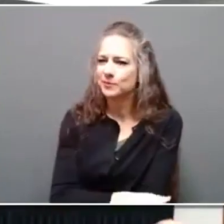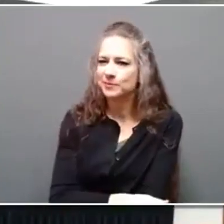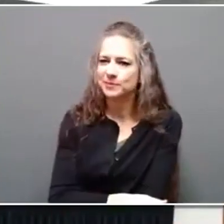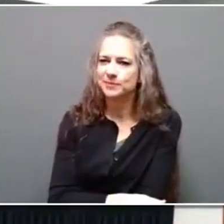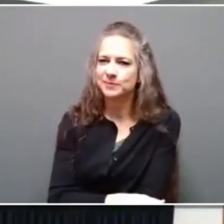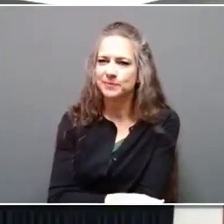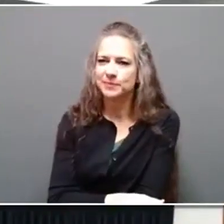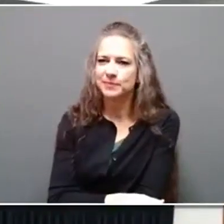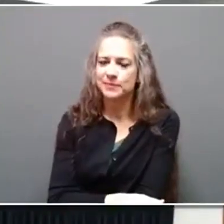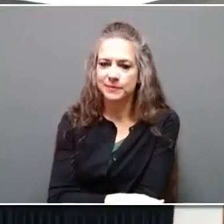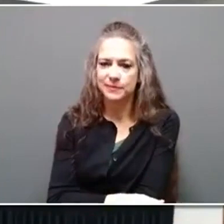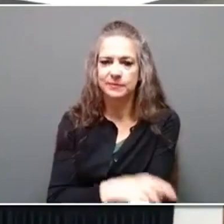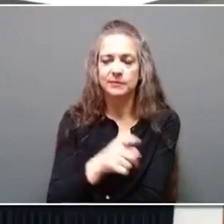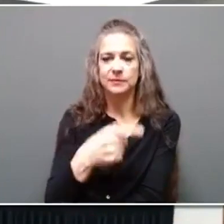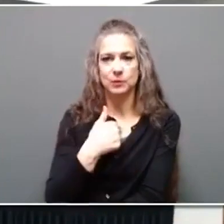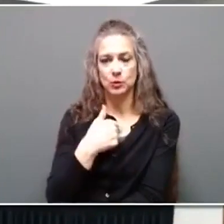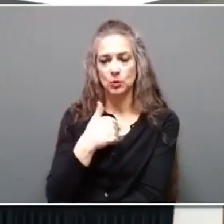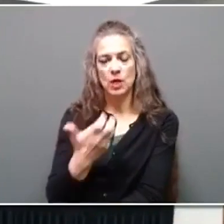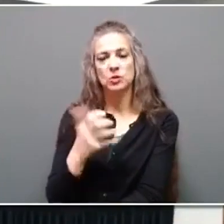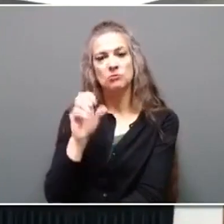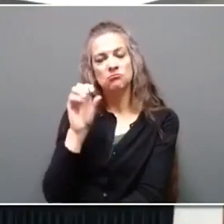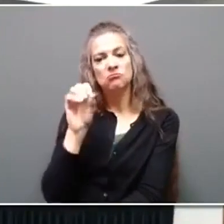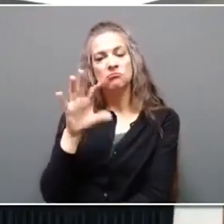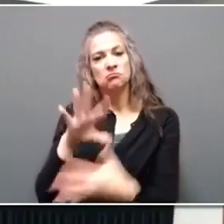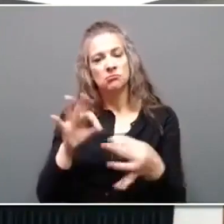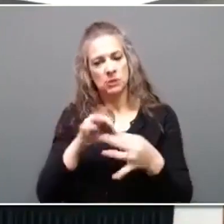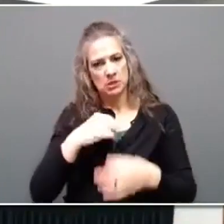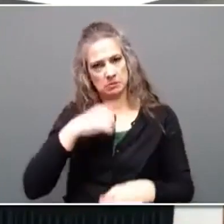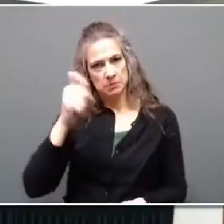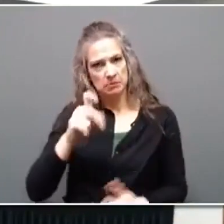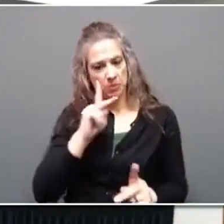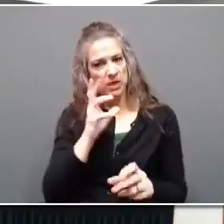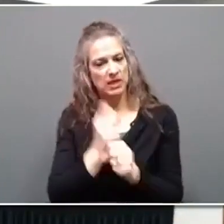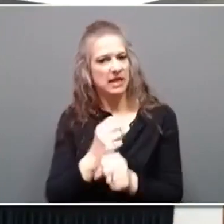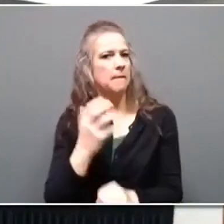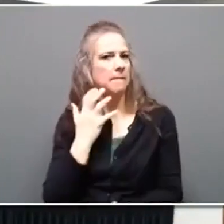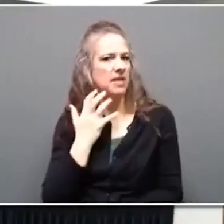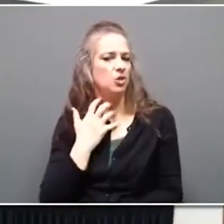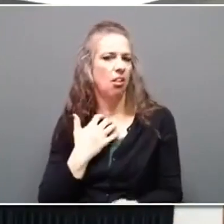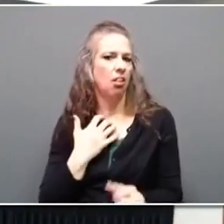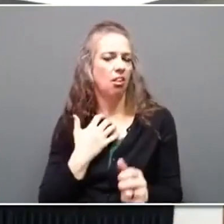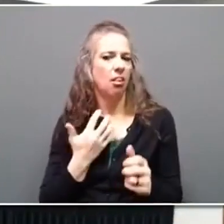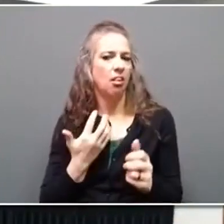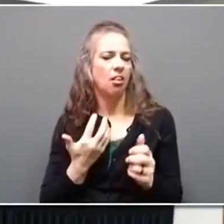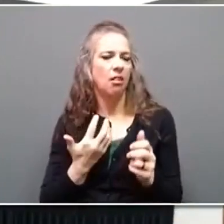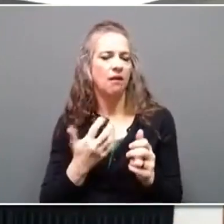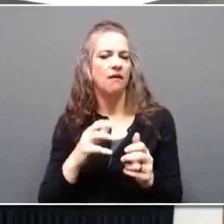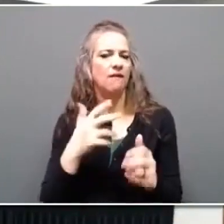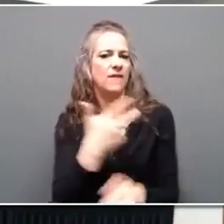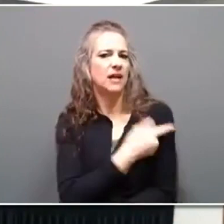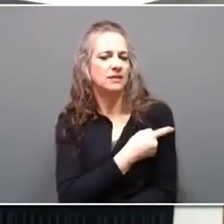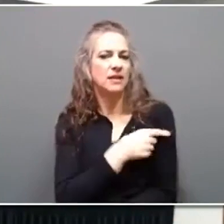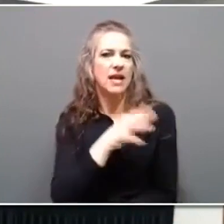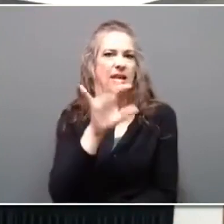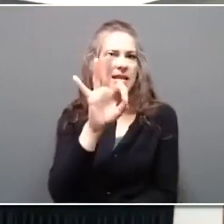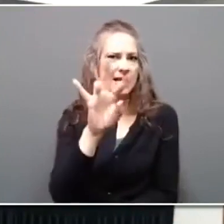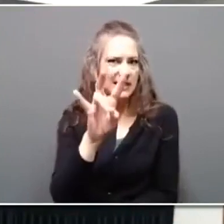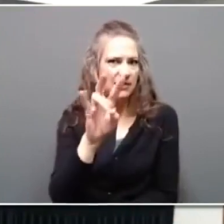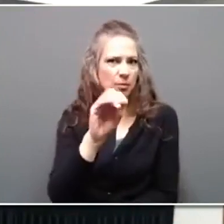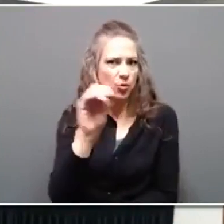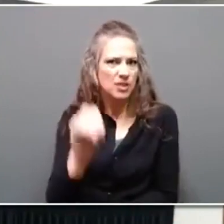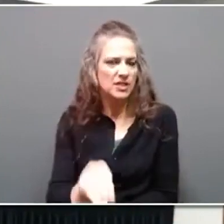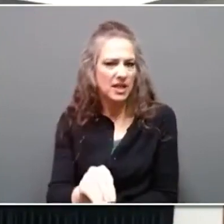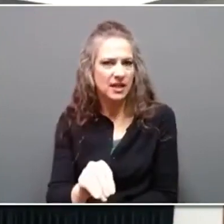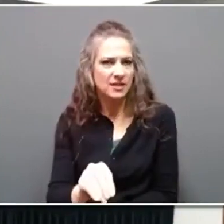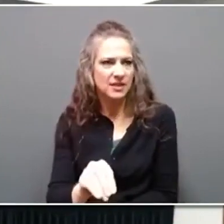And I just want to, again, highlight that we need people to get this measles vaccine. mean, 97% effective for life. You don't